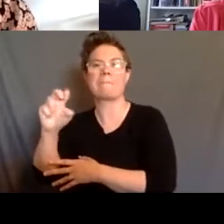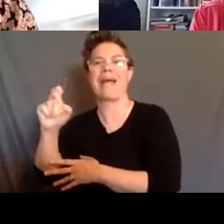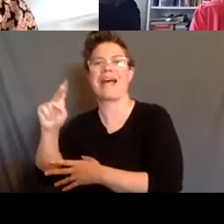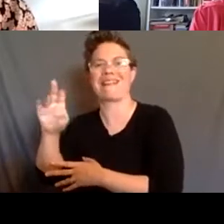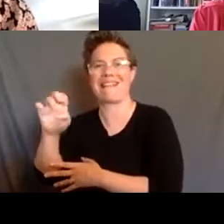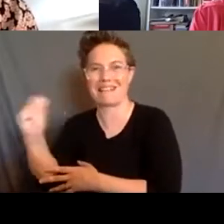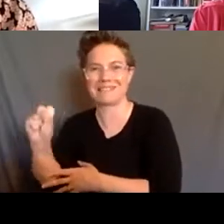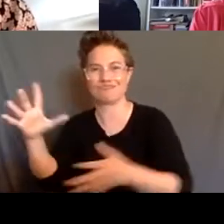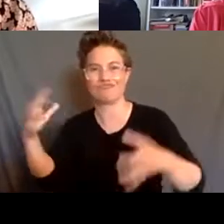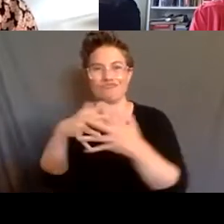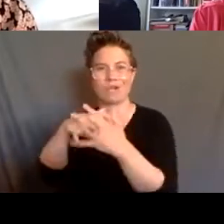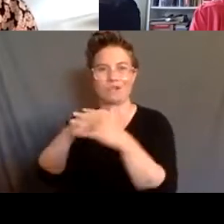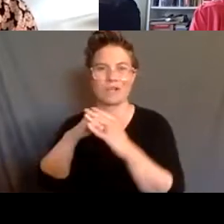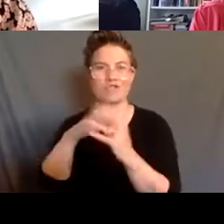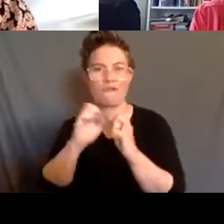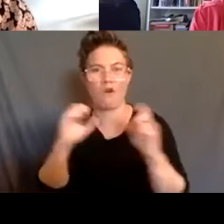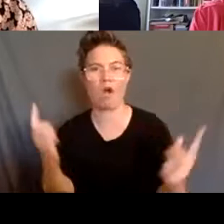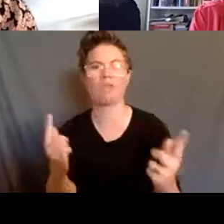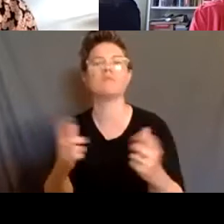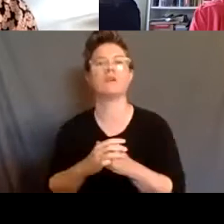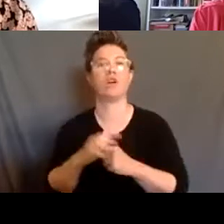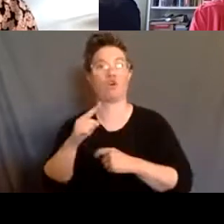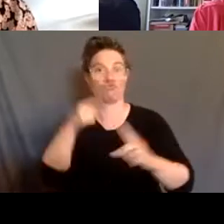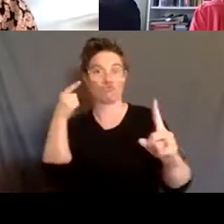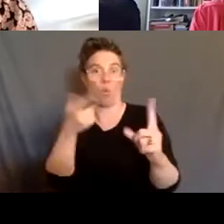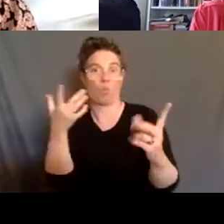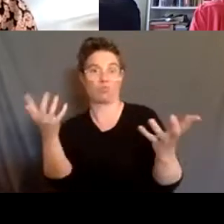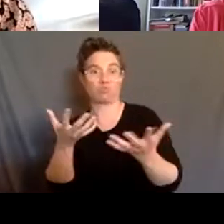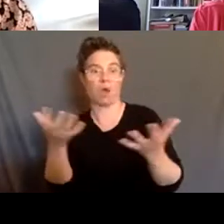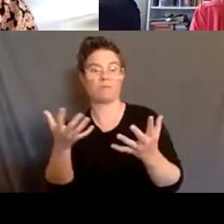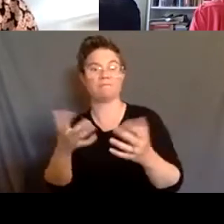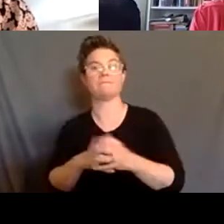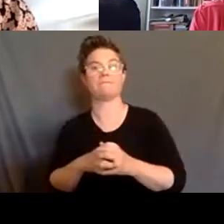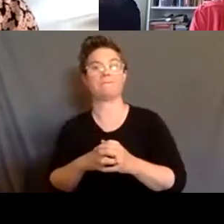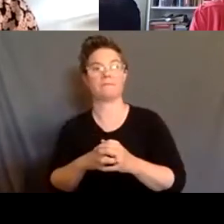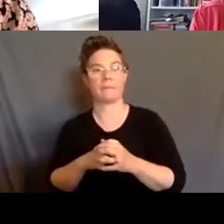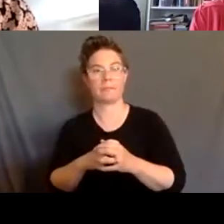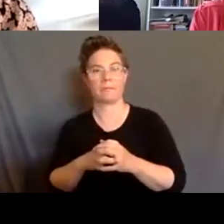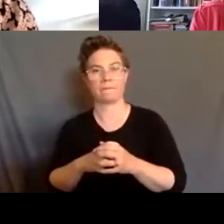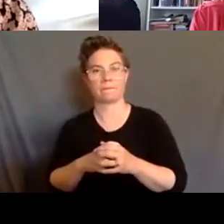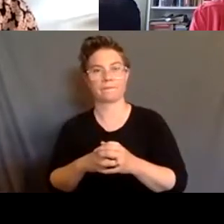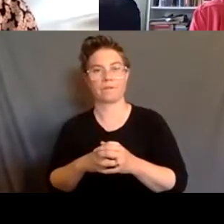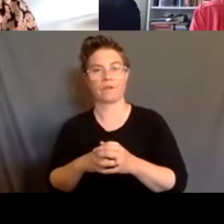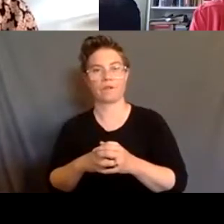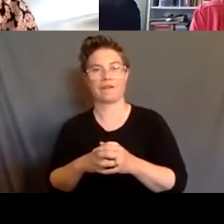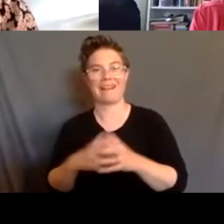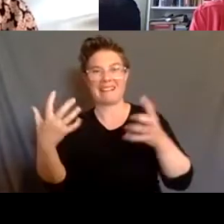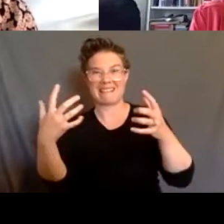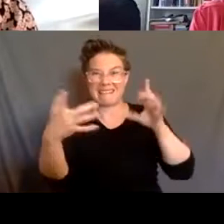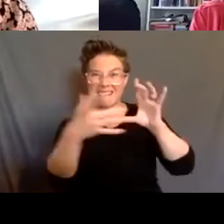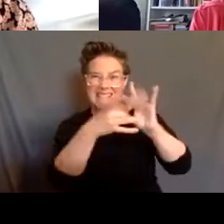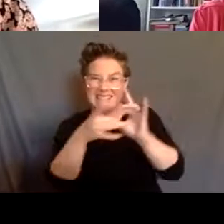as incarceration to include all carceral locales and to connect to